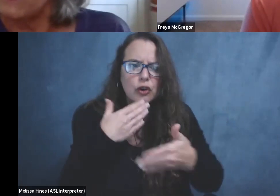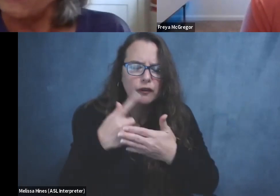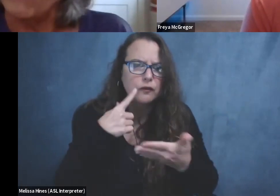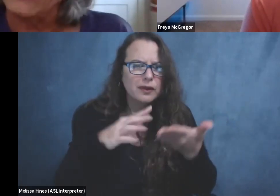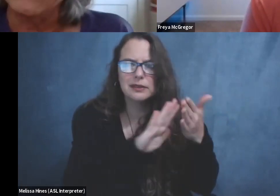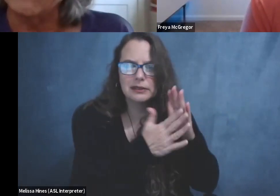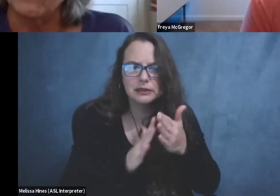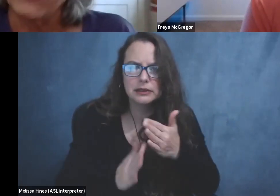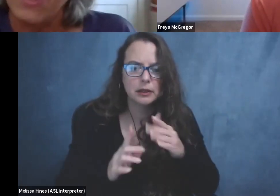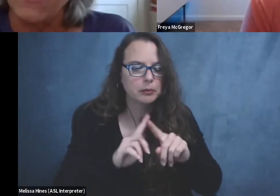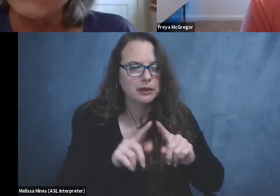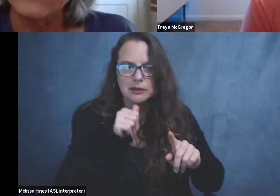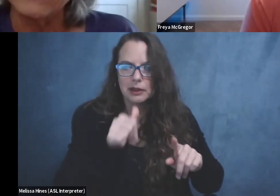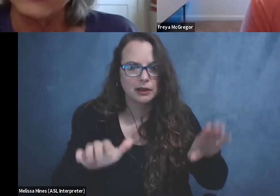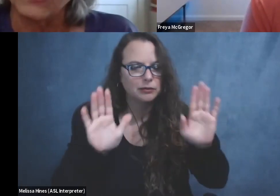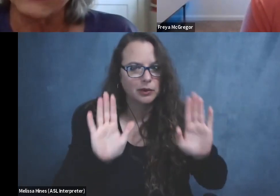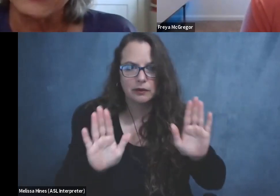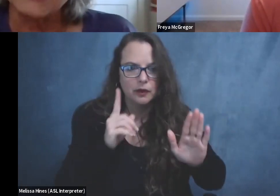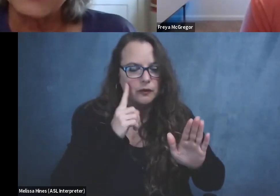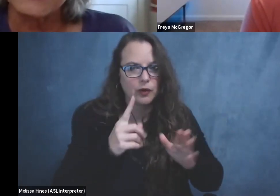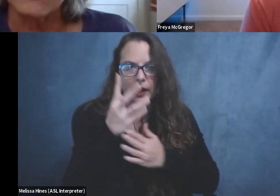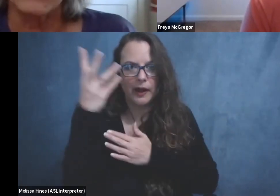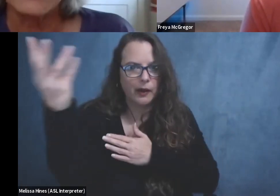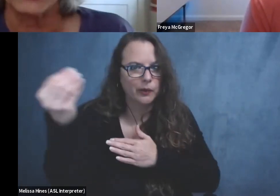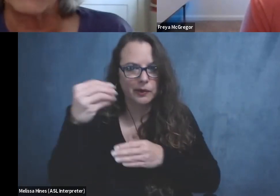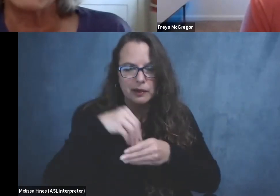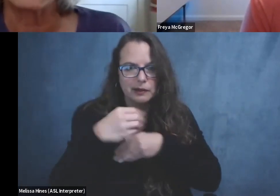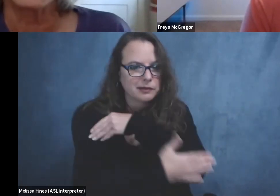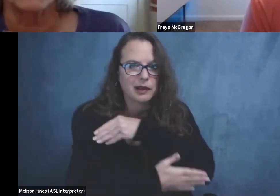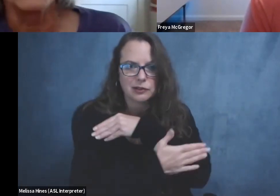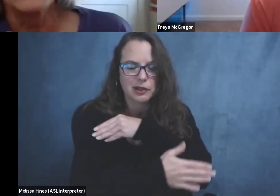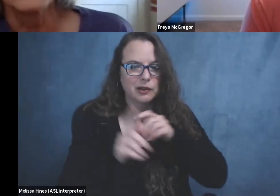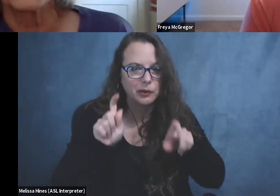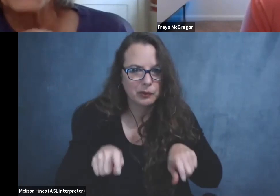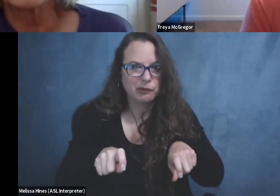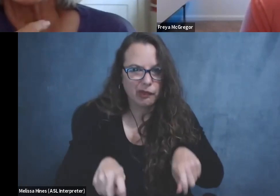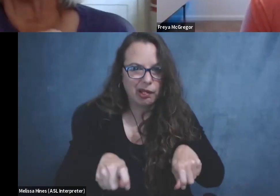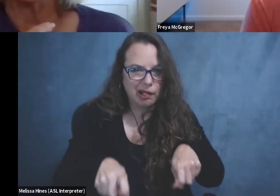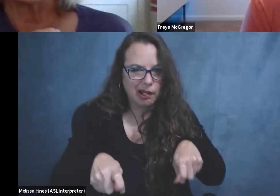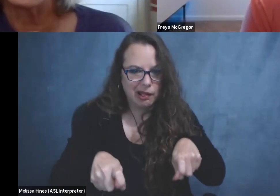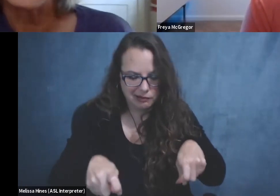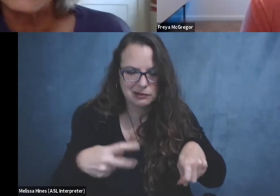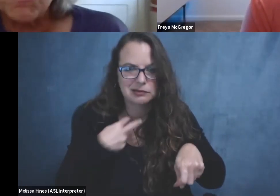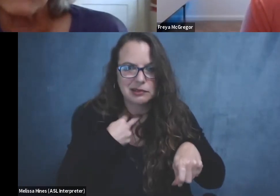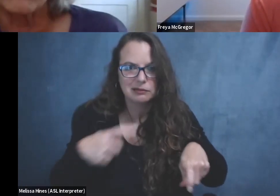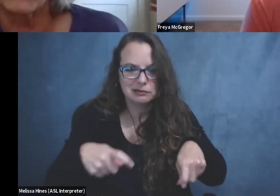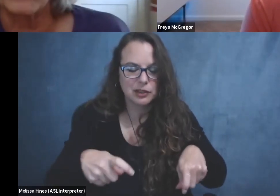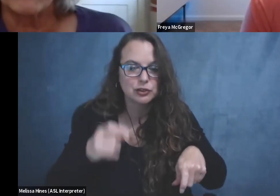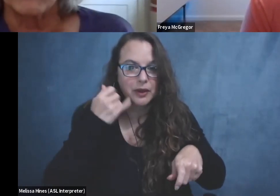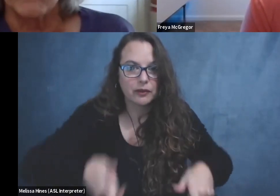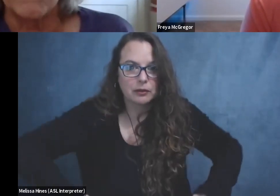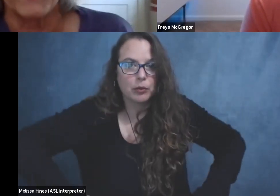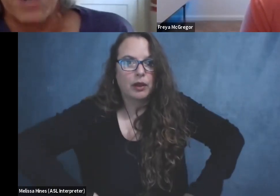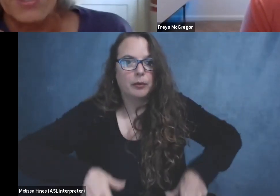but they're not great when you're out in the wilderness because they'll catch on everything. So to be able to do a wheelie and keep it